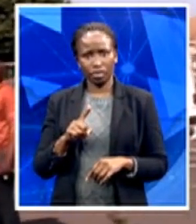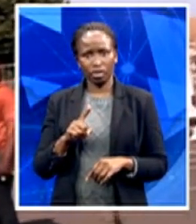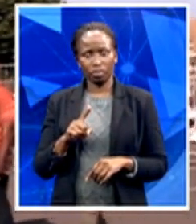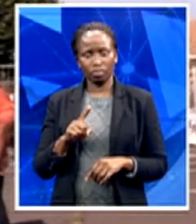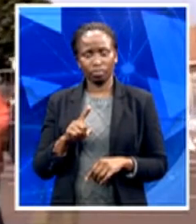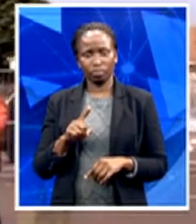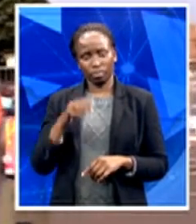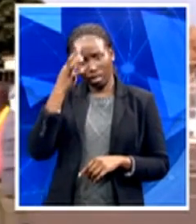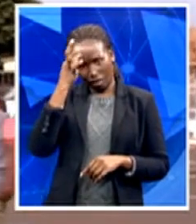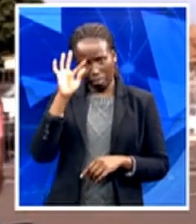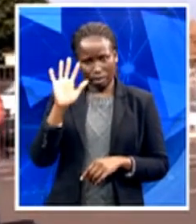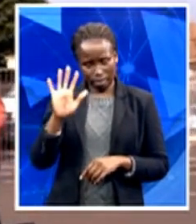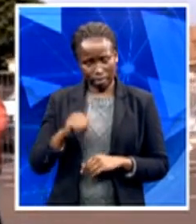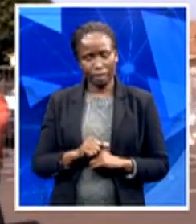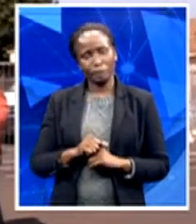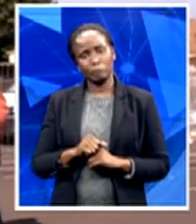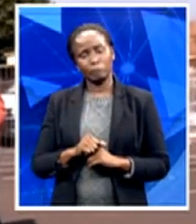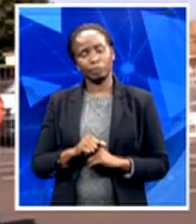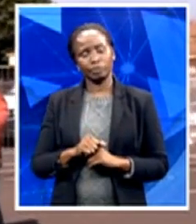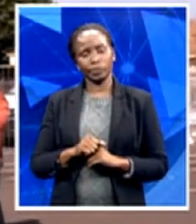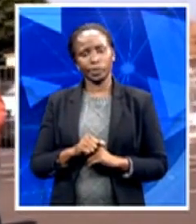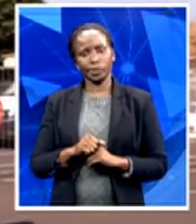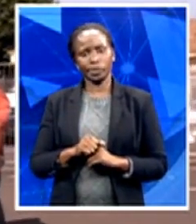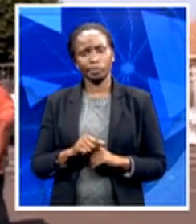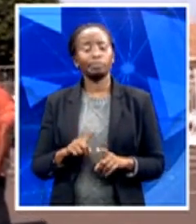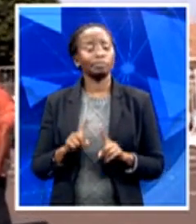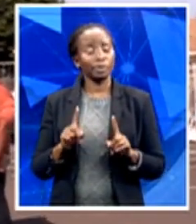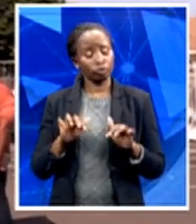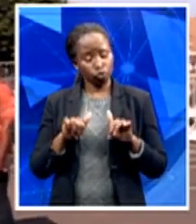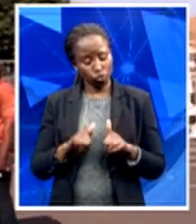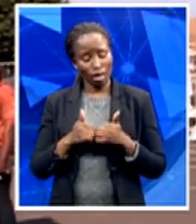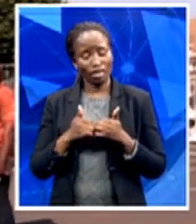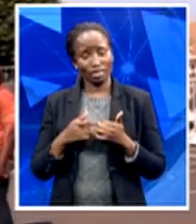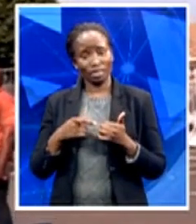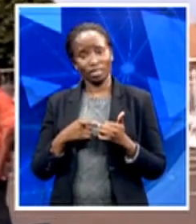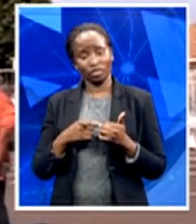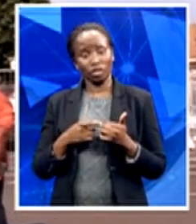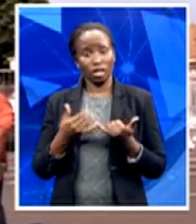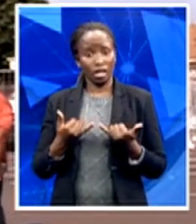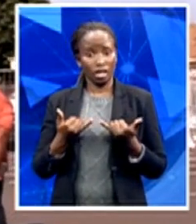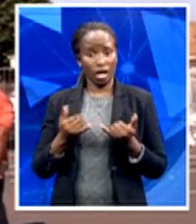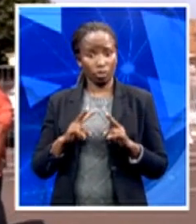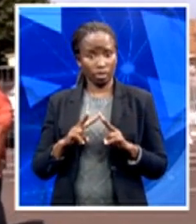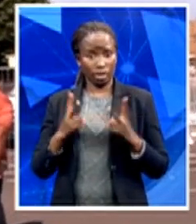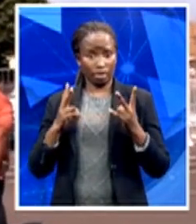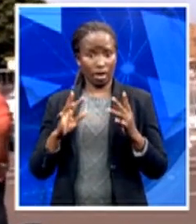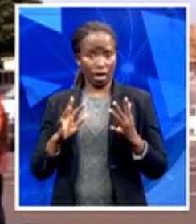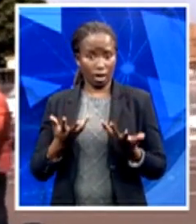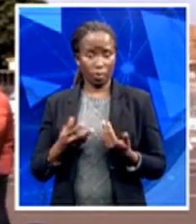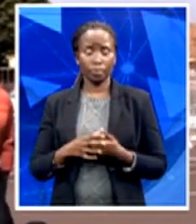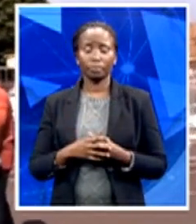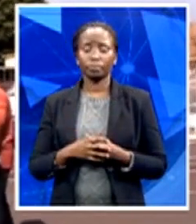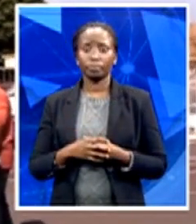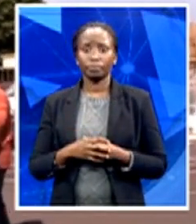challenges seem to be a bit different today. Because as this year, the